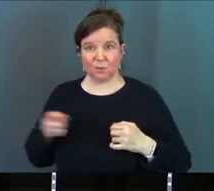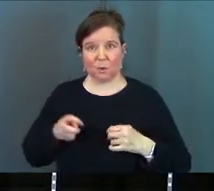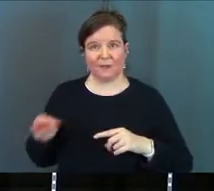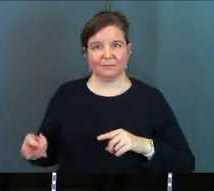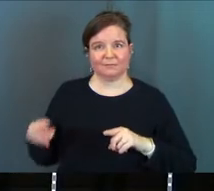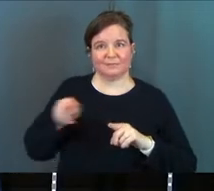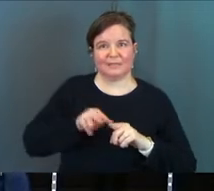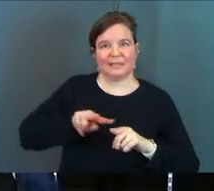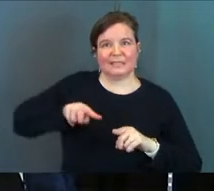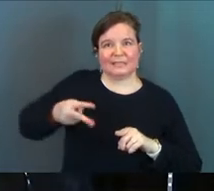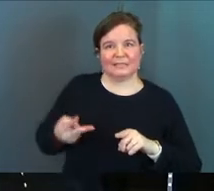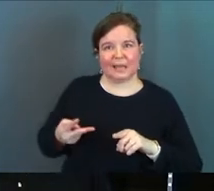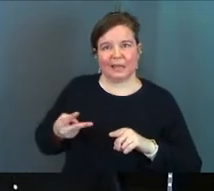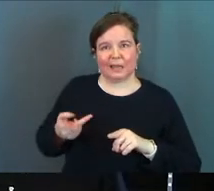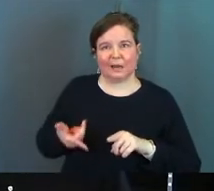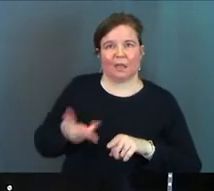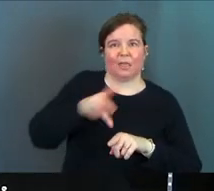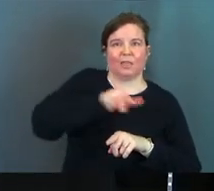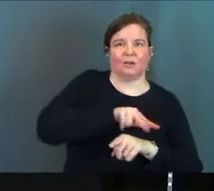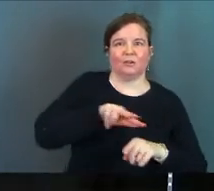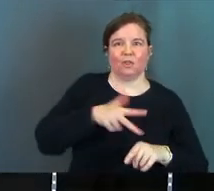faith and third-hand faith.